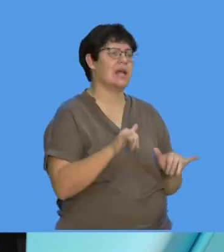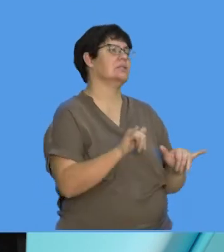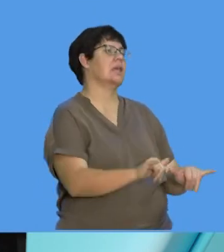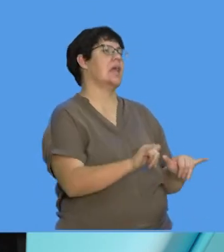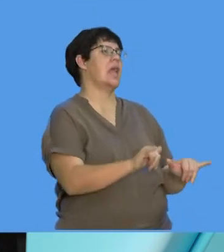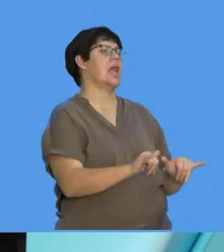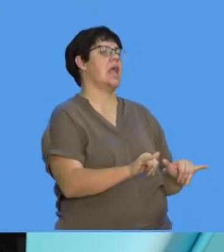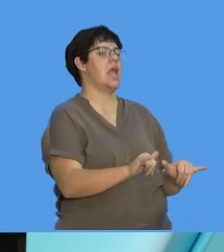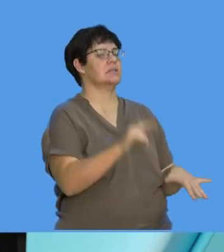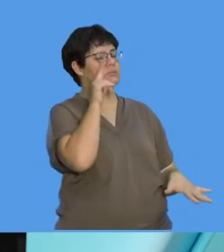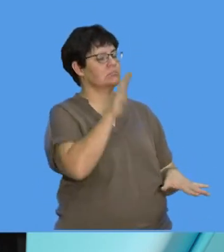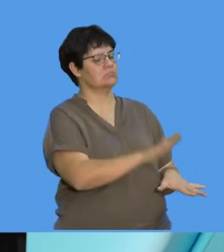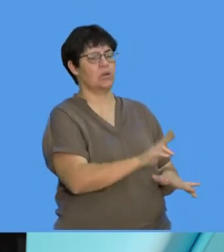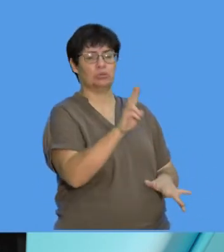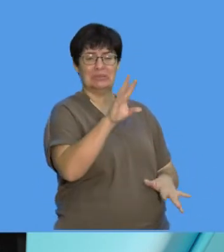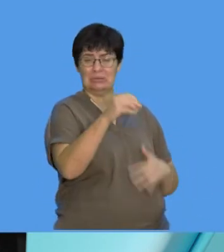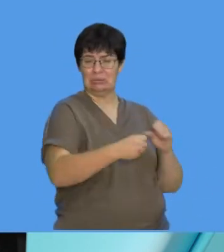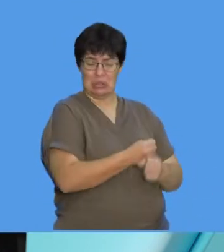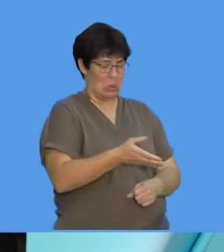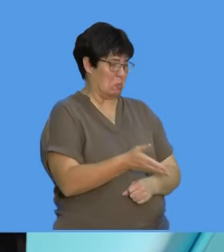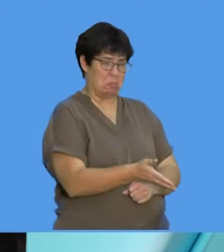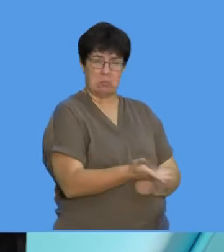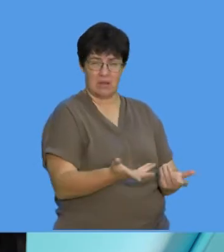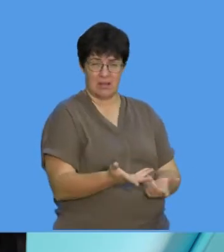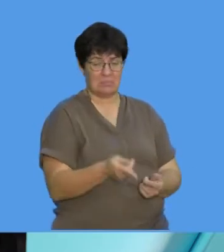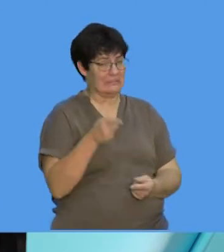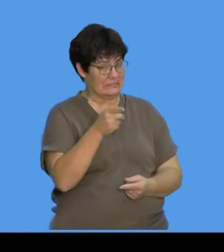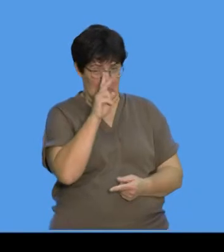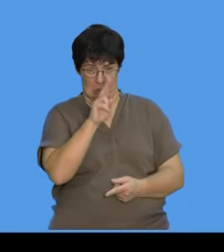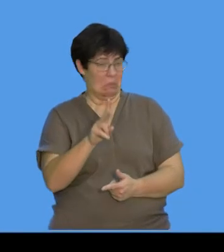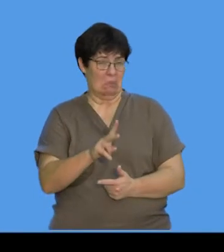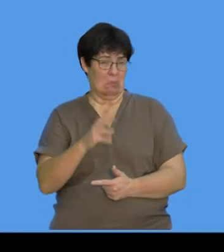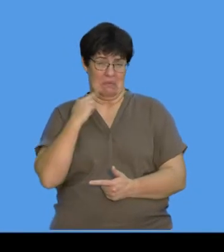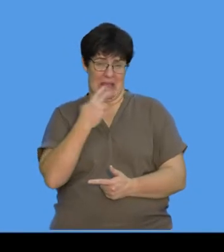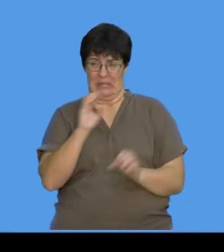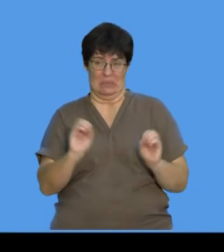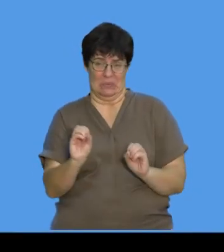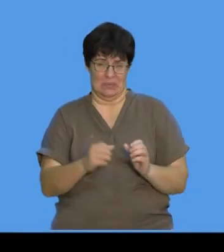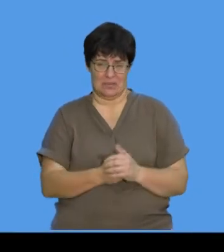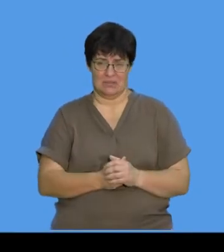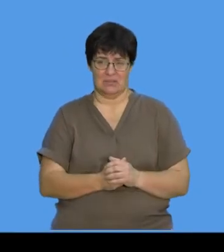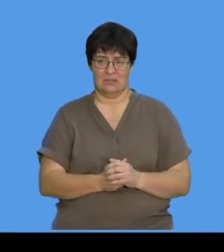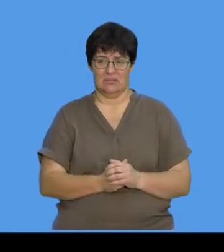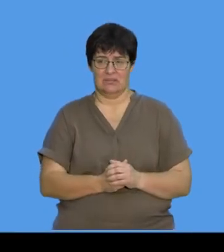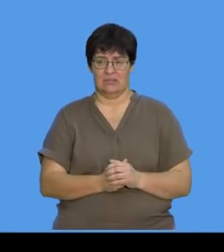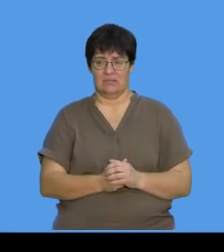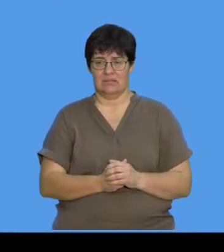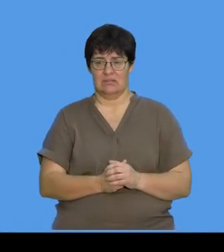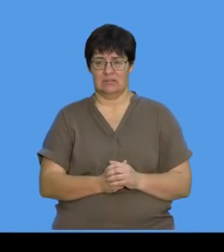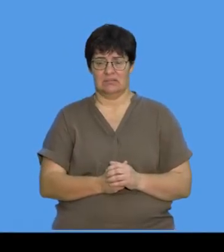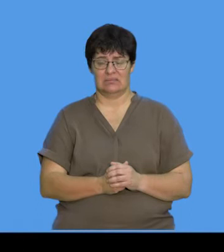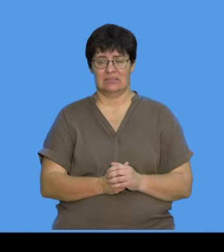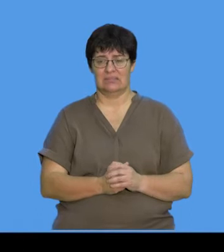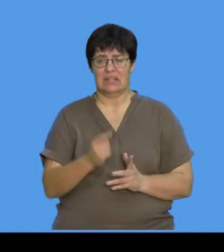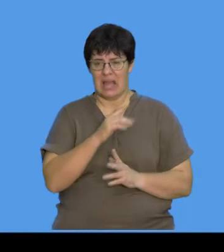years. Okay, so anthrax, what it does, have a look, it's not so lacquer. Okay, have you seen these?